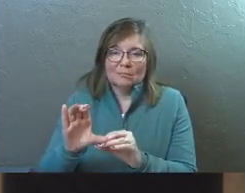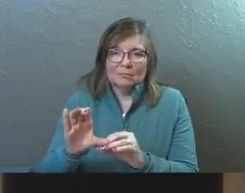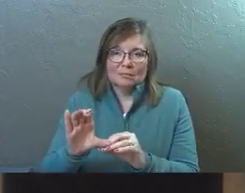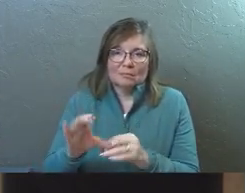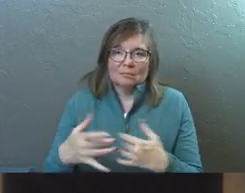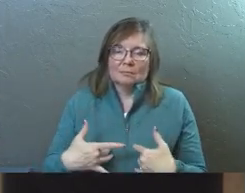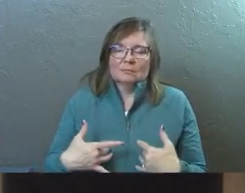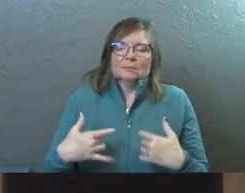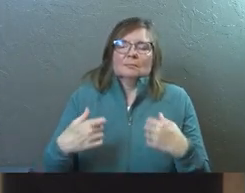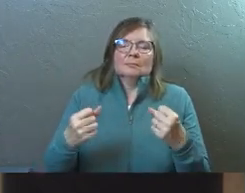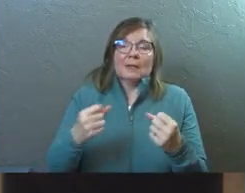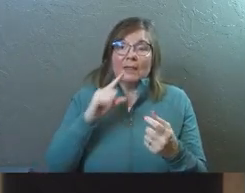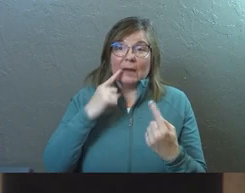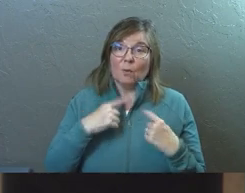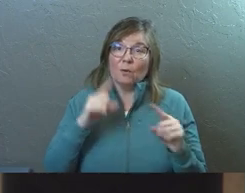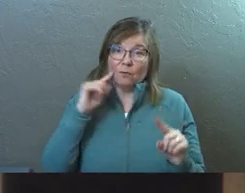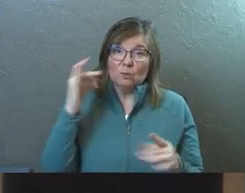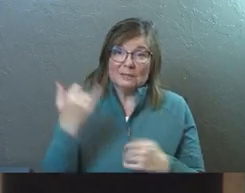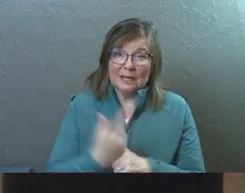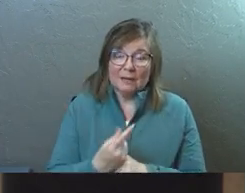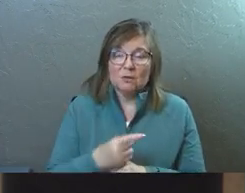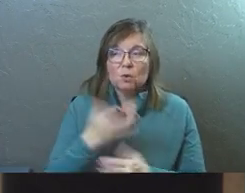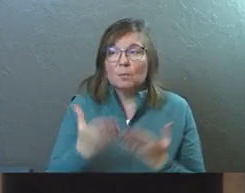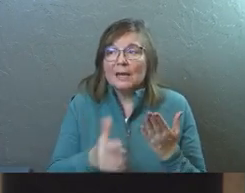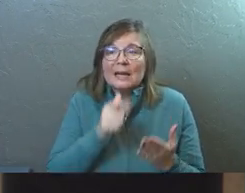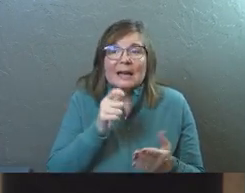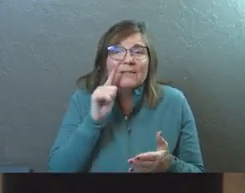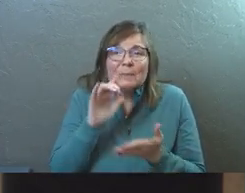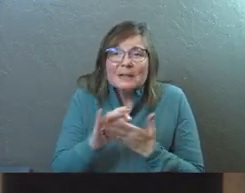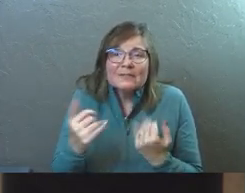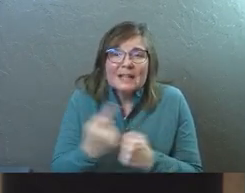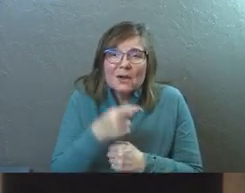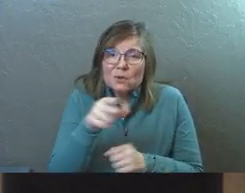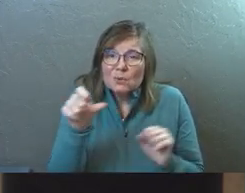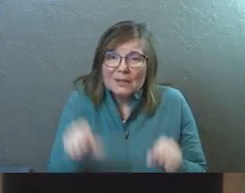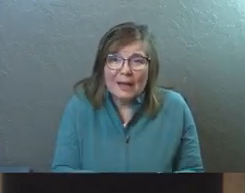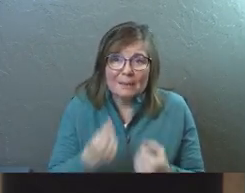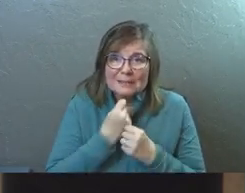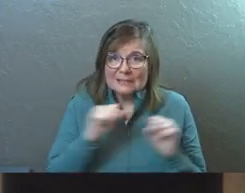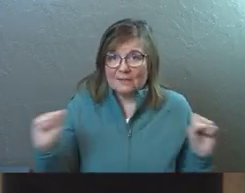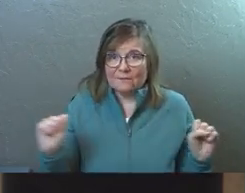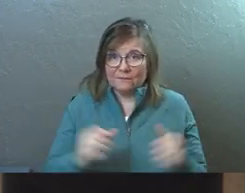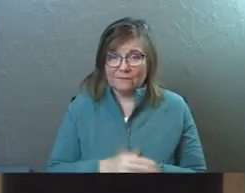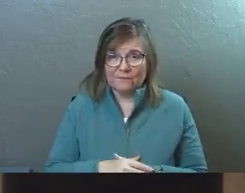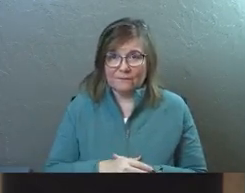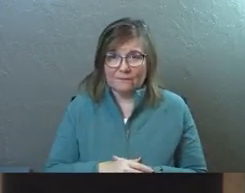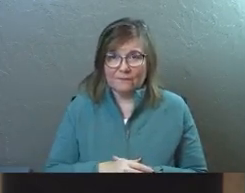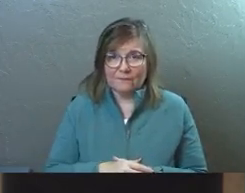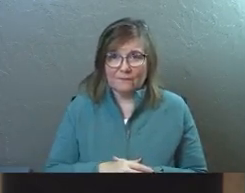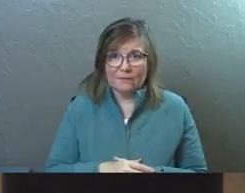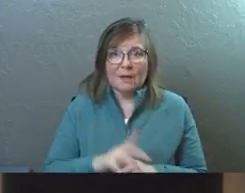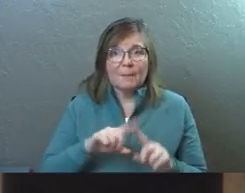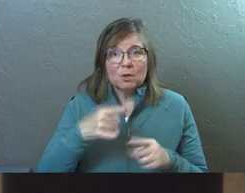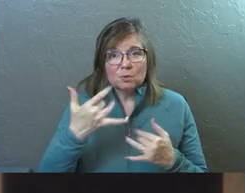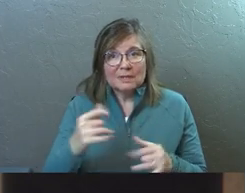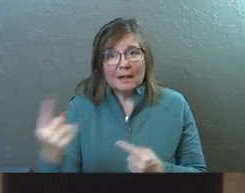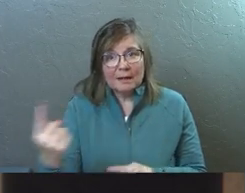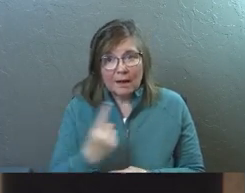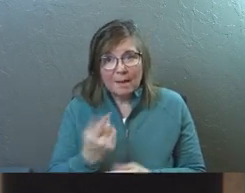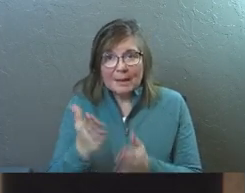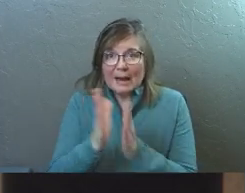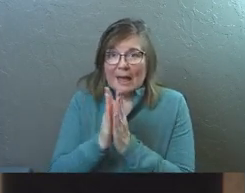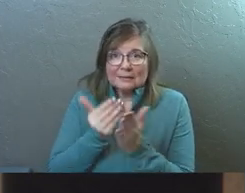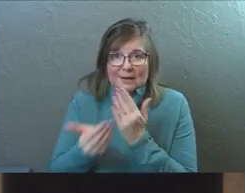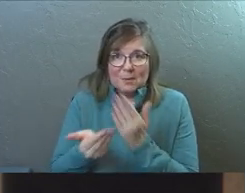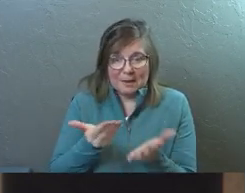it's going to work for you today. So you may not even believe today that you can be saved, but you still come and